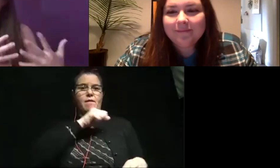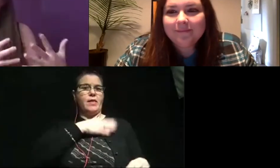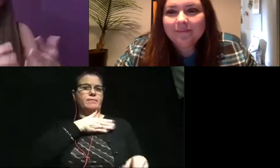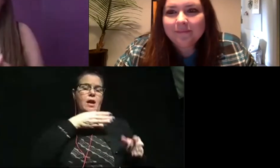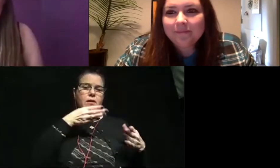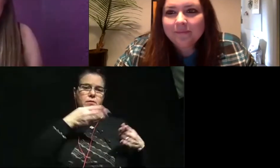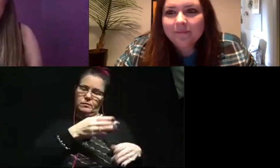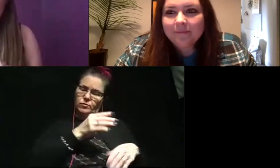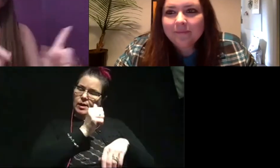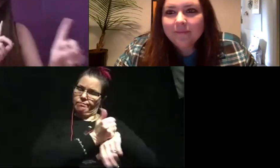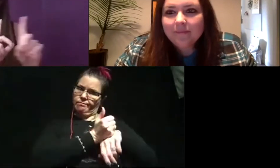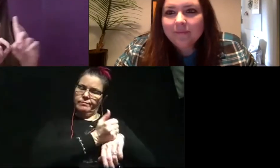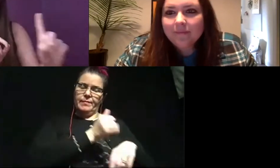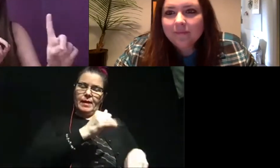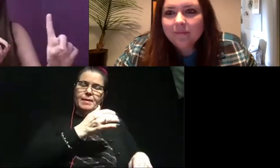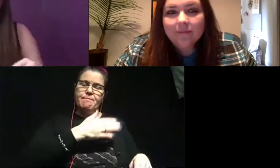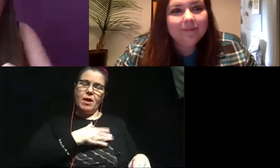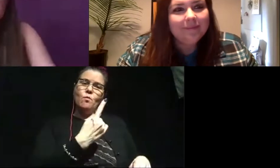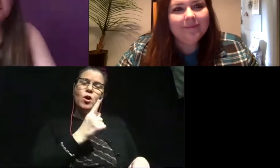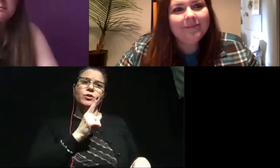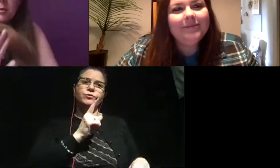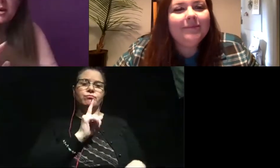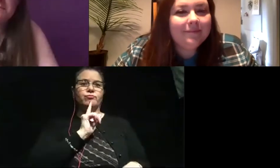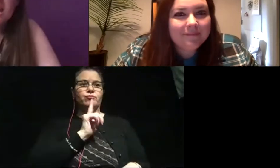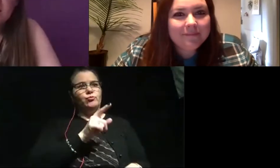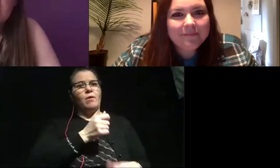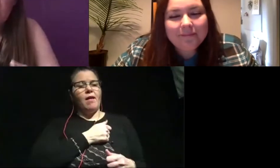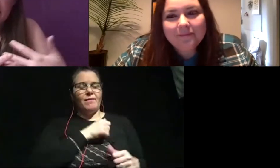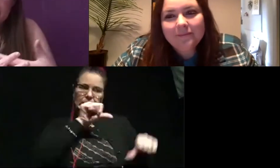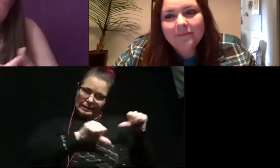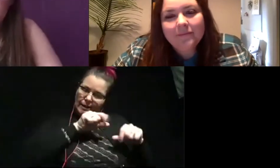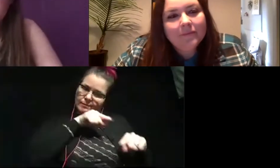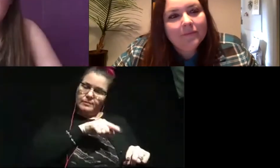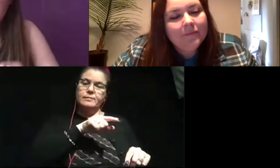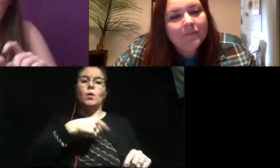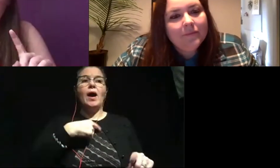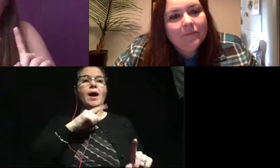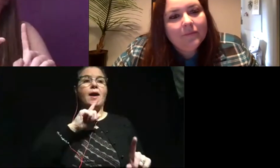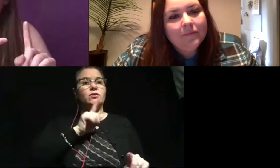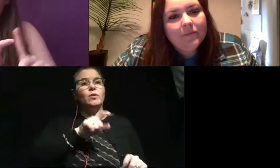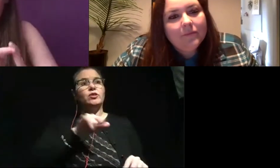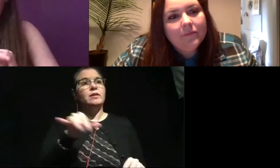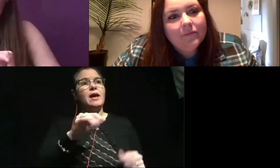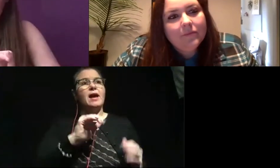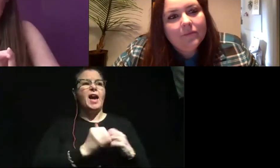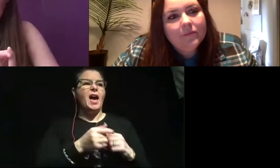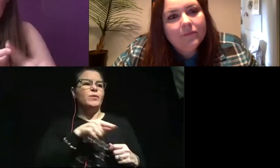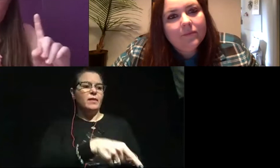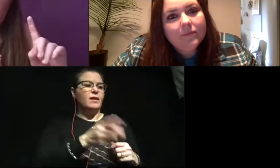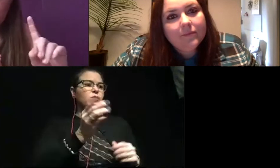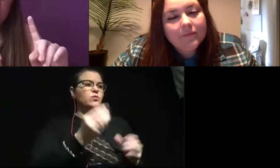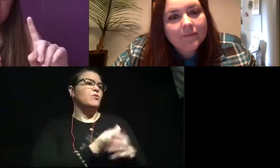pretty set on them. They are my one true love science wise. Okay. So I answer questions like, how did echinoderms grow?